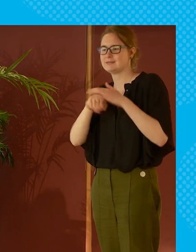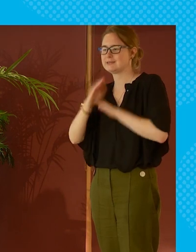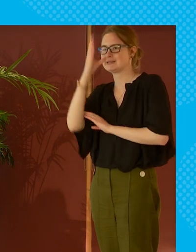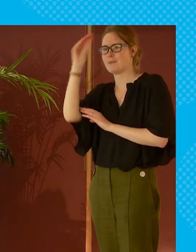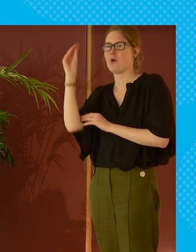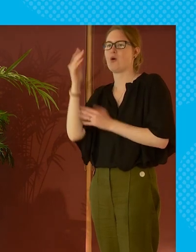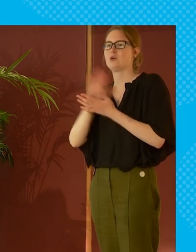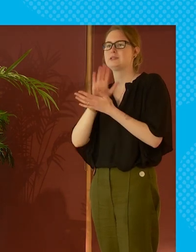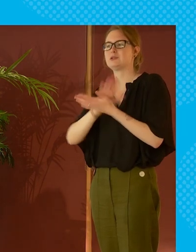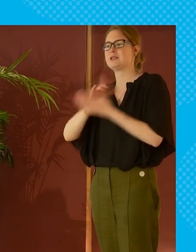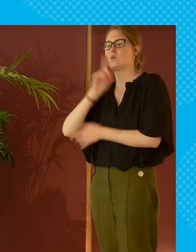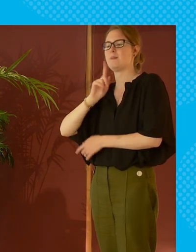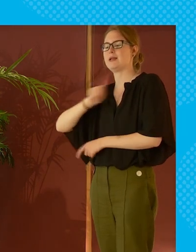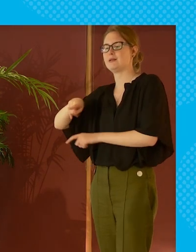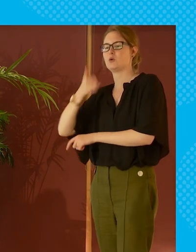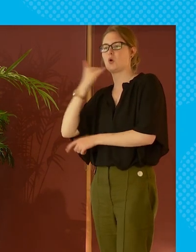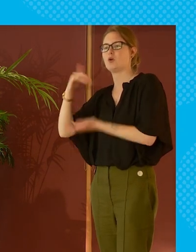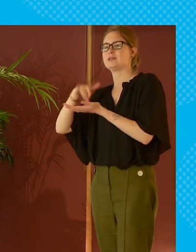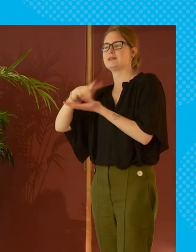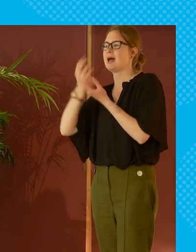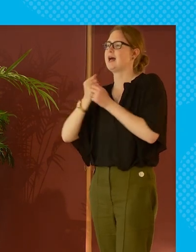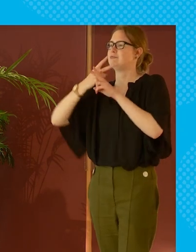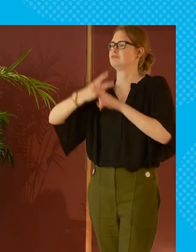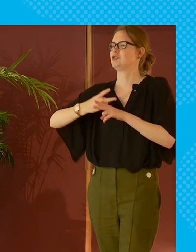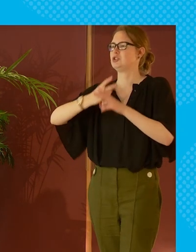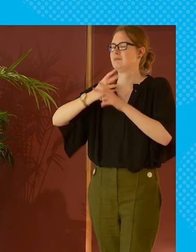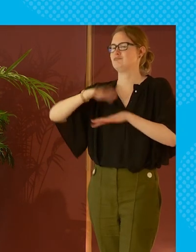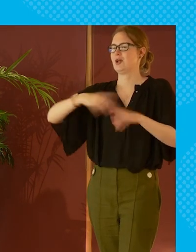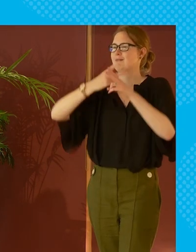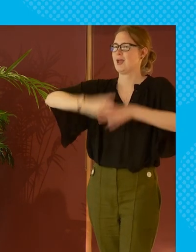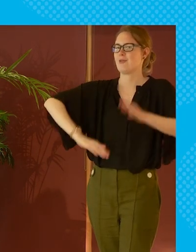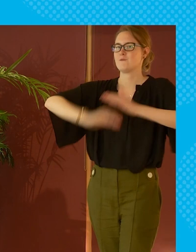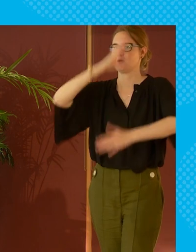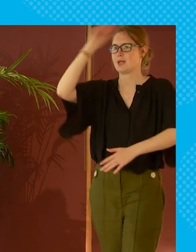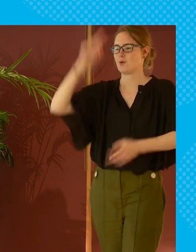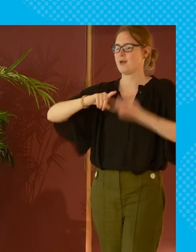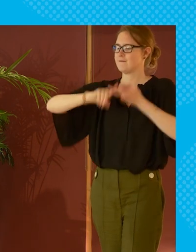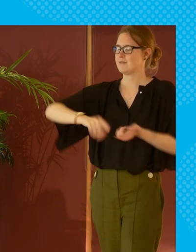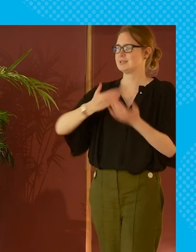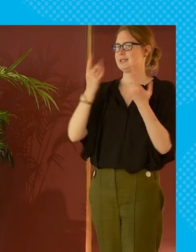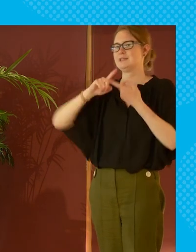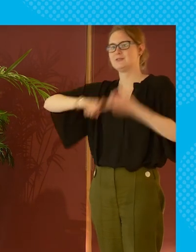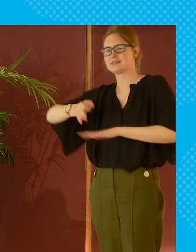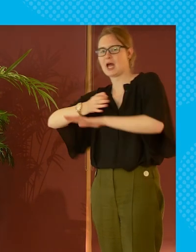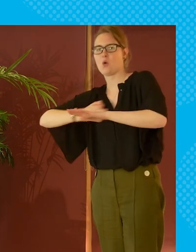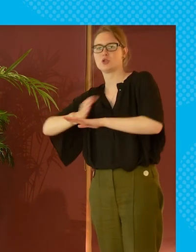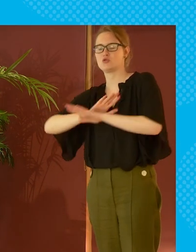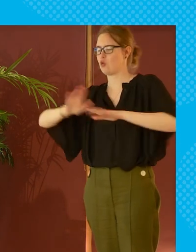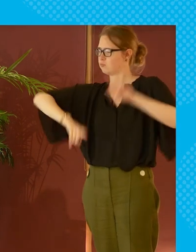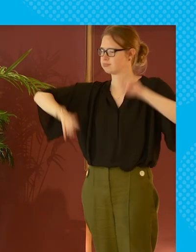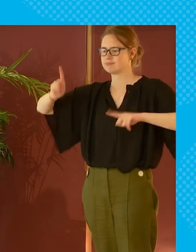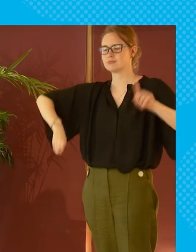so that all the women working in that call center had child care all summer and you got fixed days and fixed hours